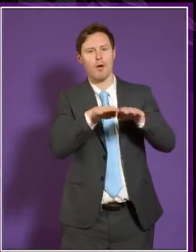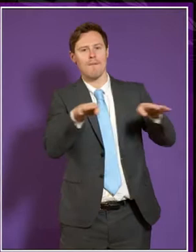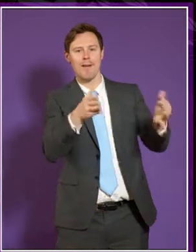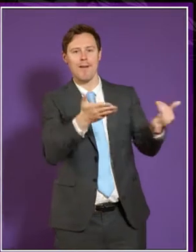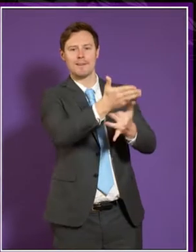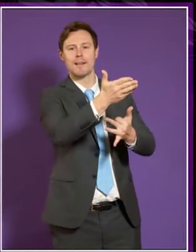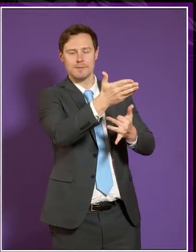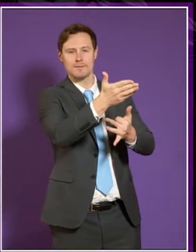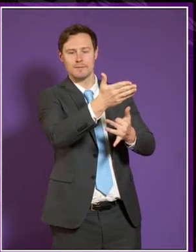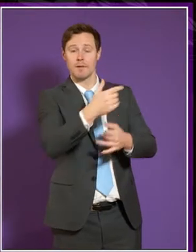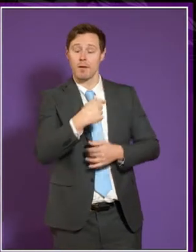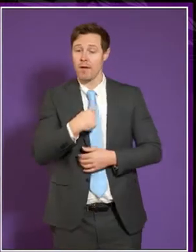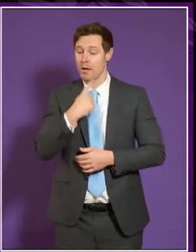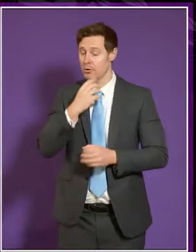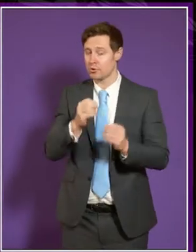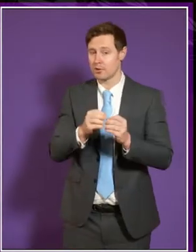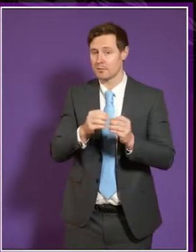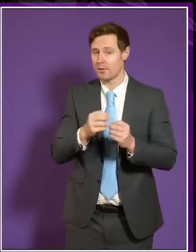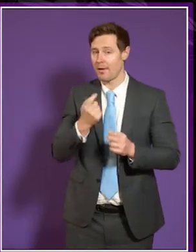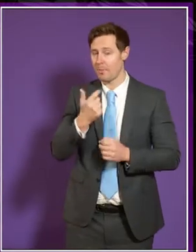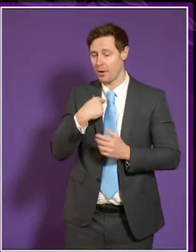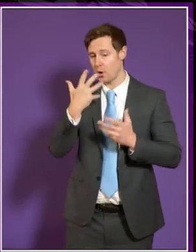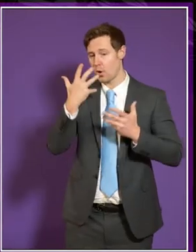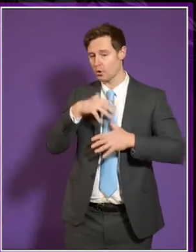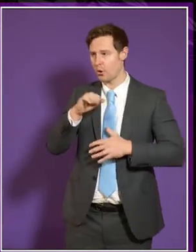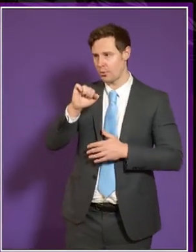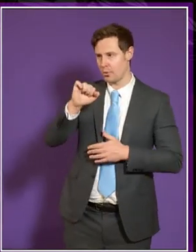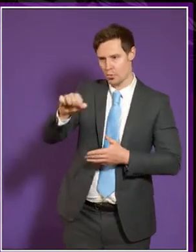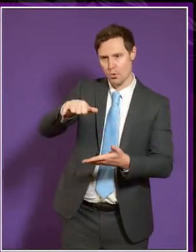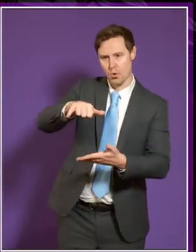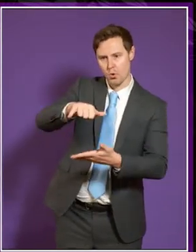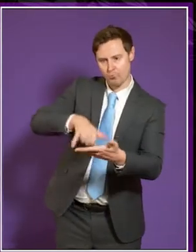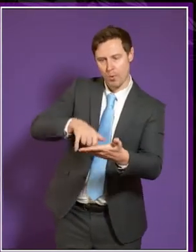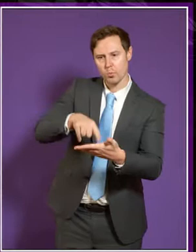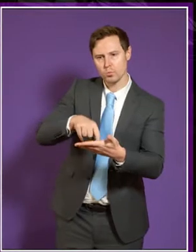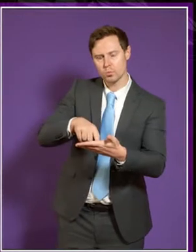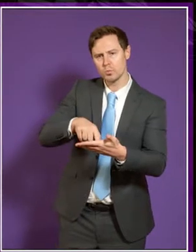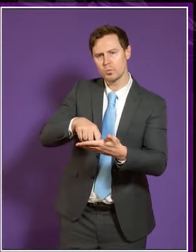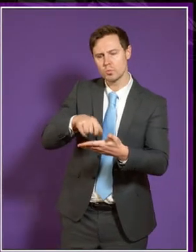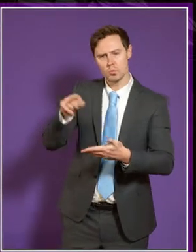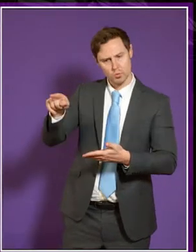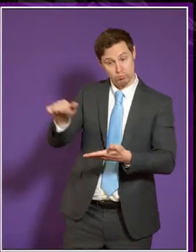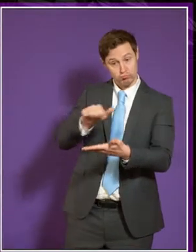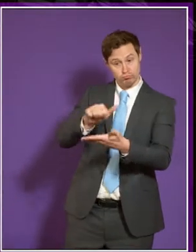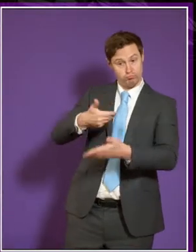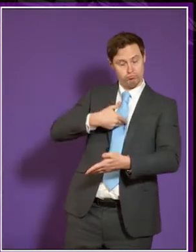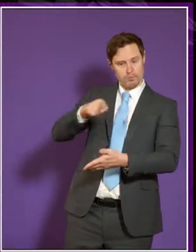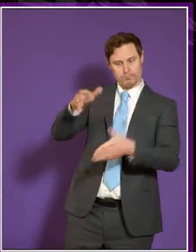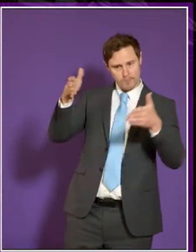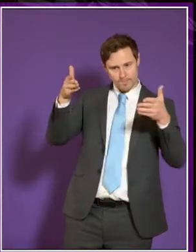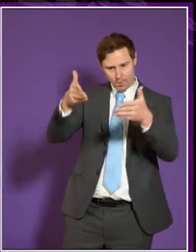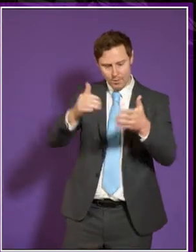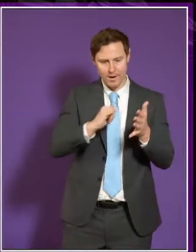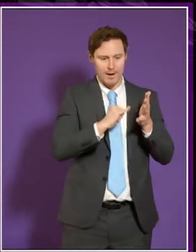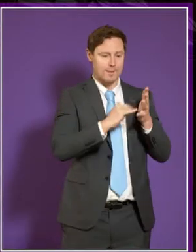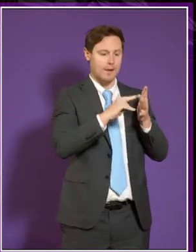I think if I could suggest that I I do have a concern from your report that you've rightly been focused on getting students from